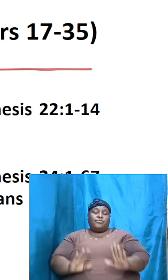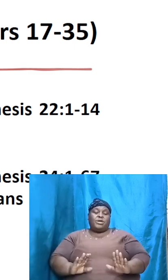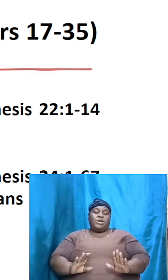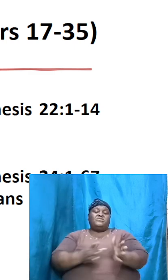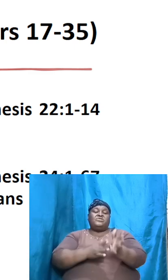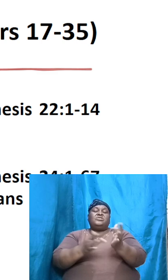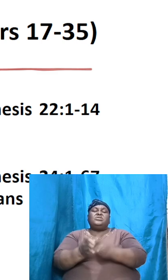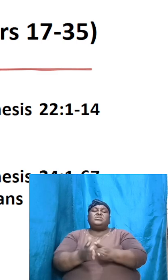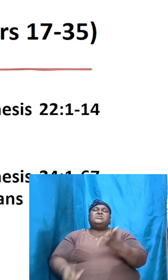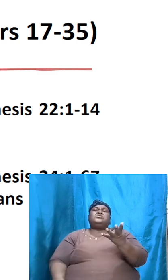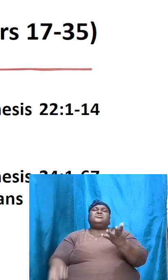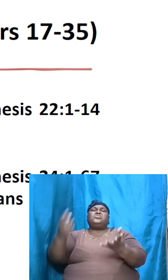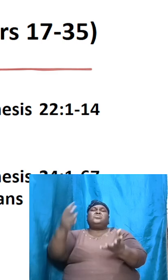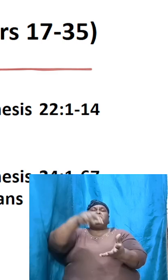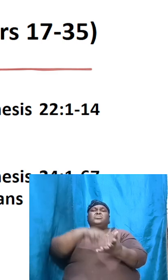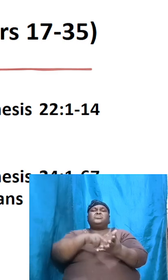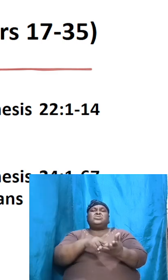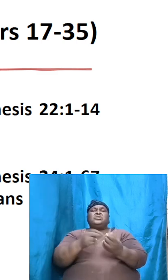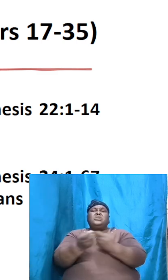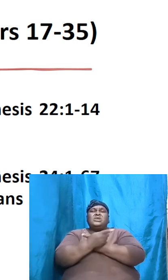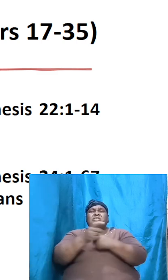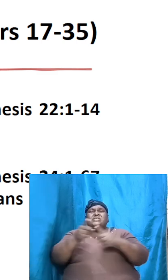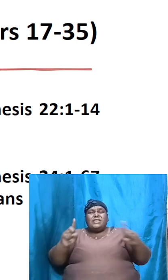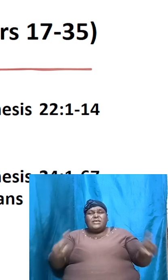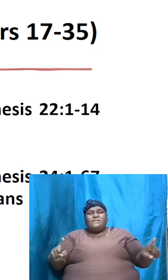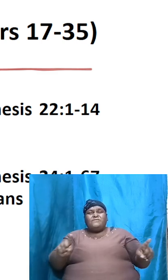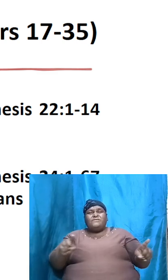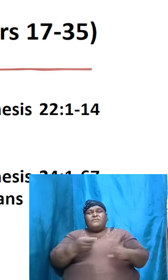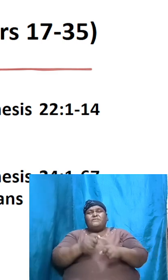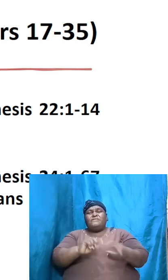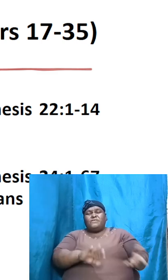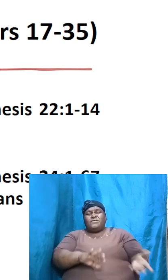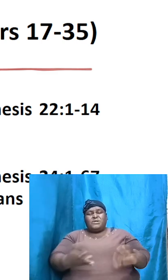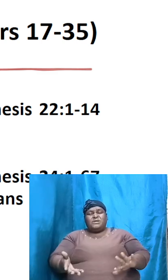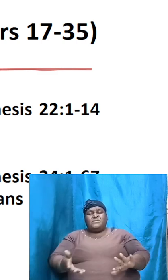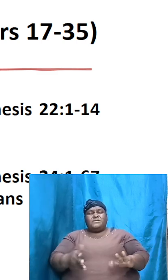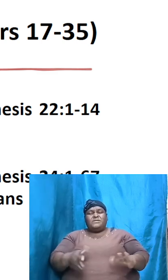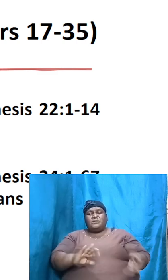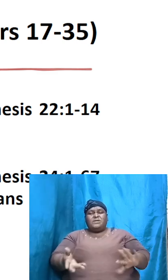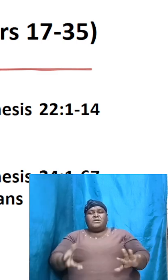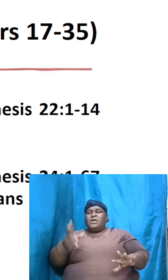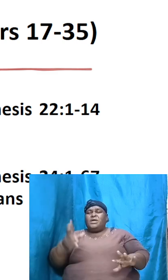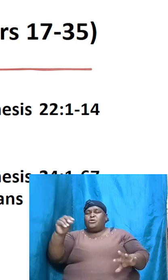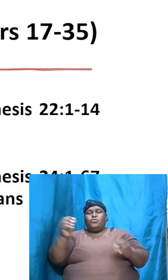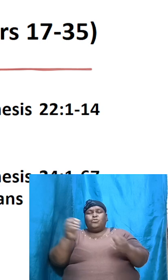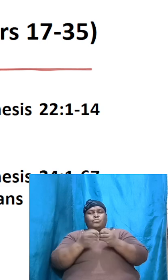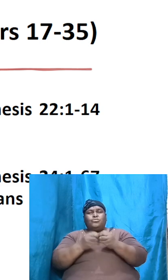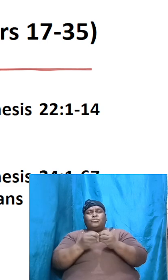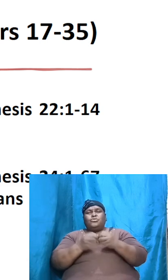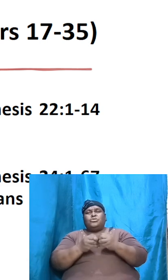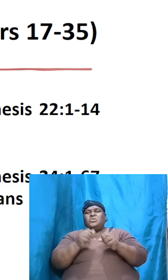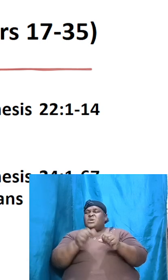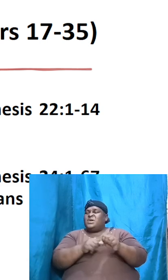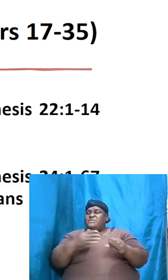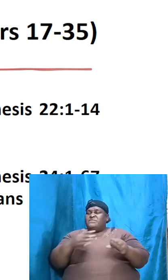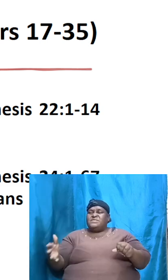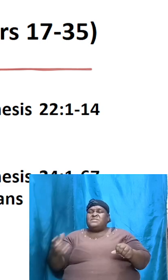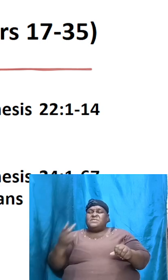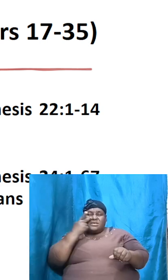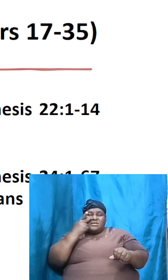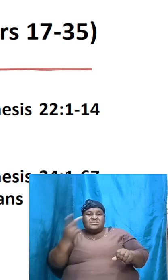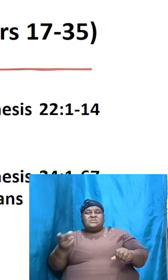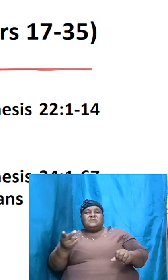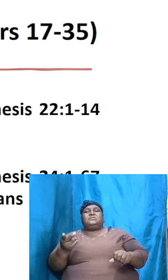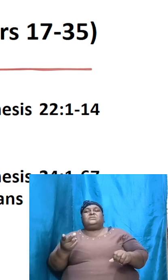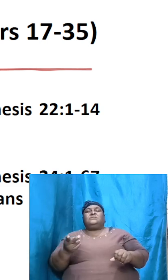delivered from death and he is to die no more so that everything that we are seeing so